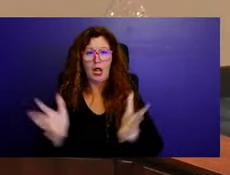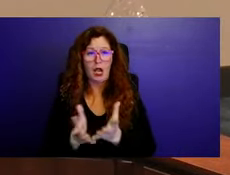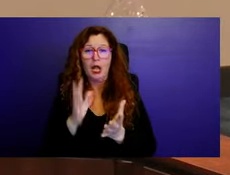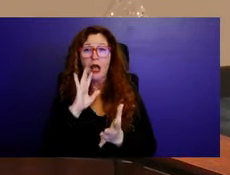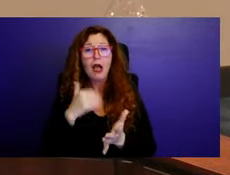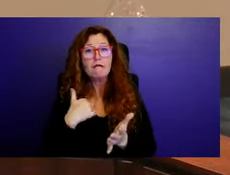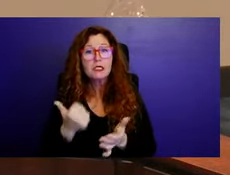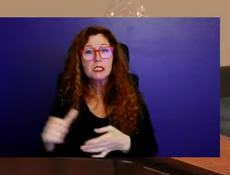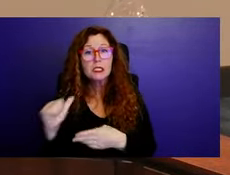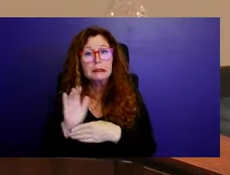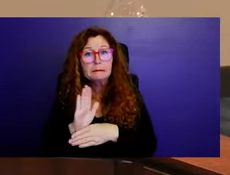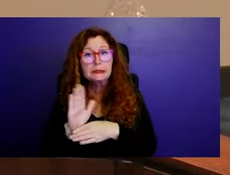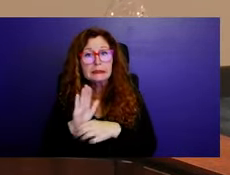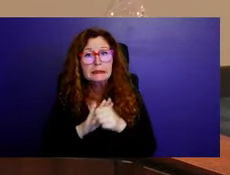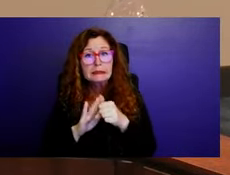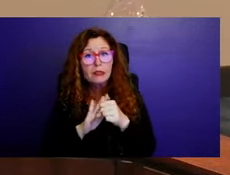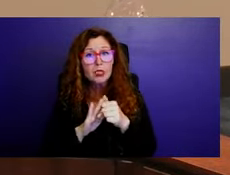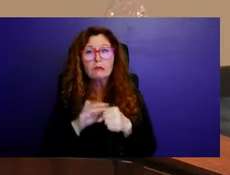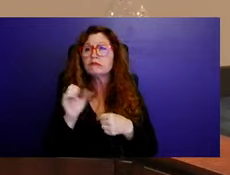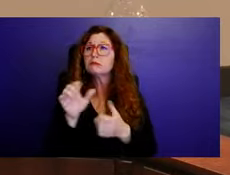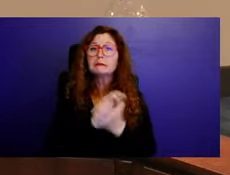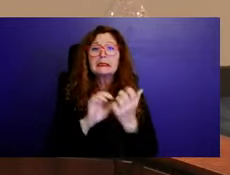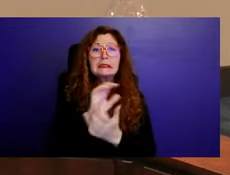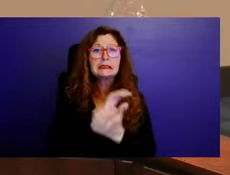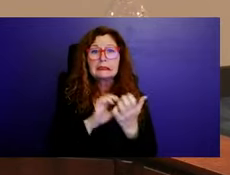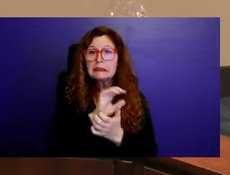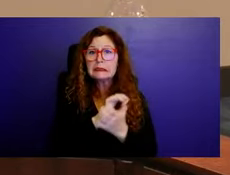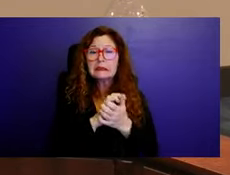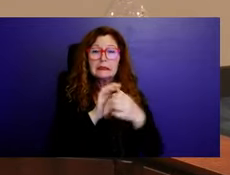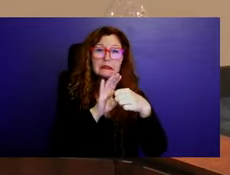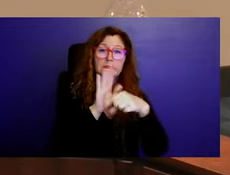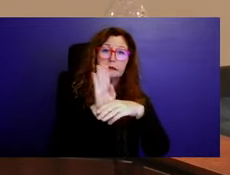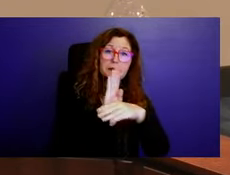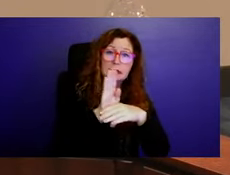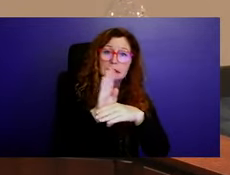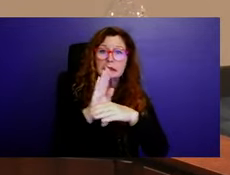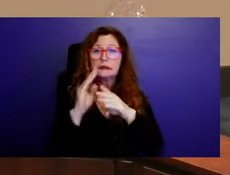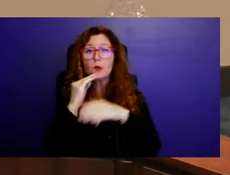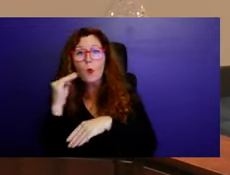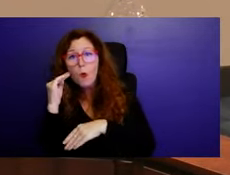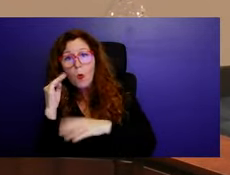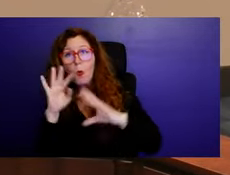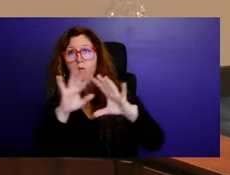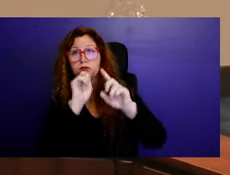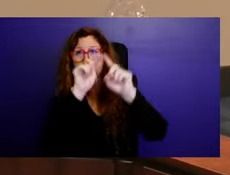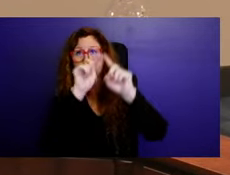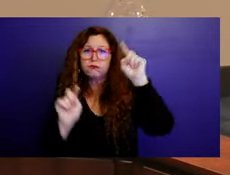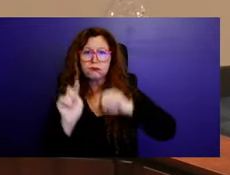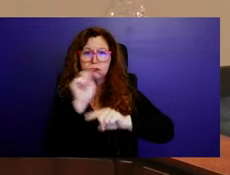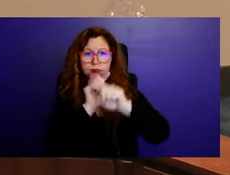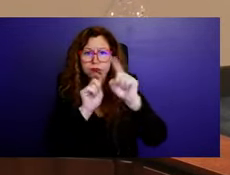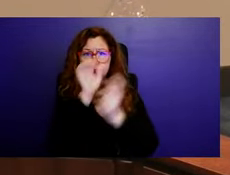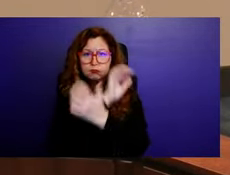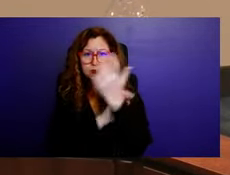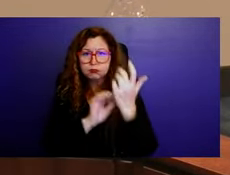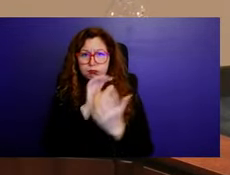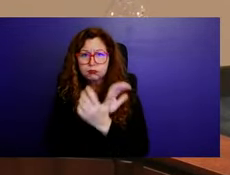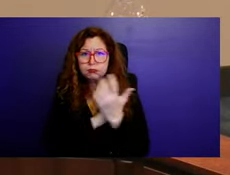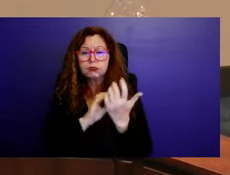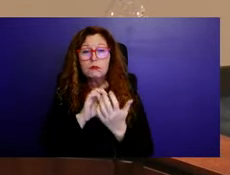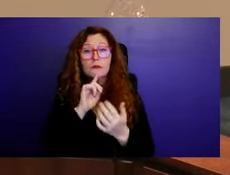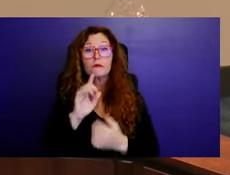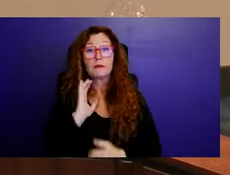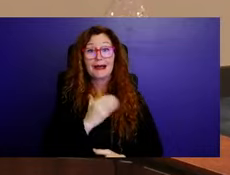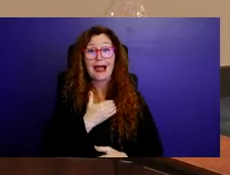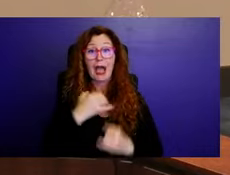our, um, Western boundary all the way, um, past military trail. So